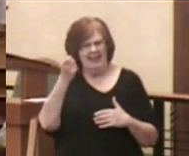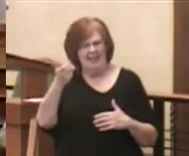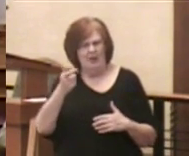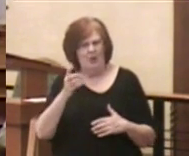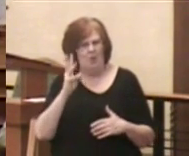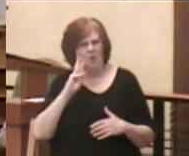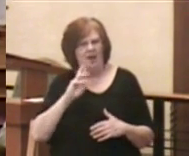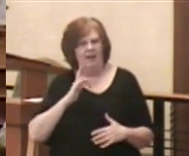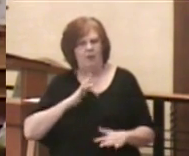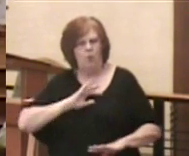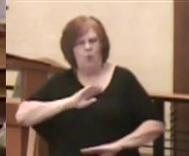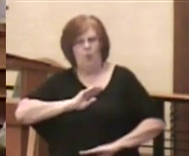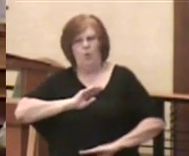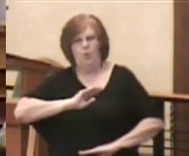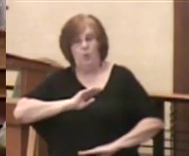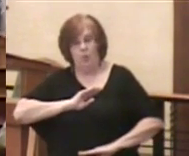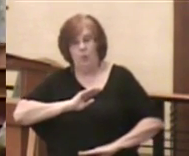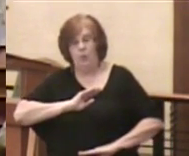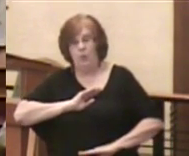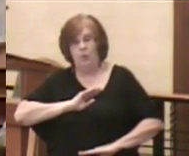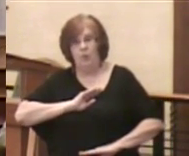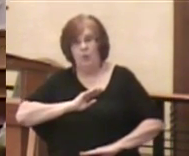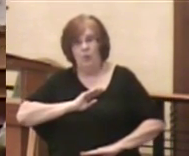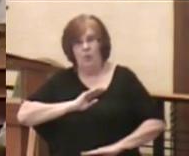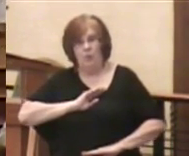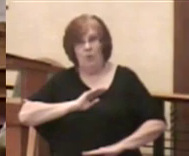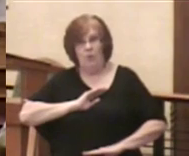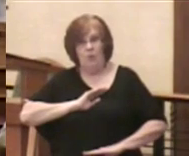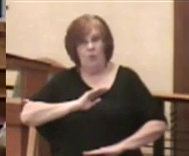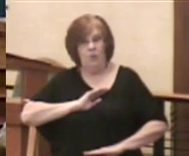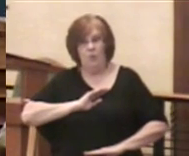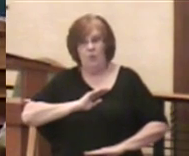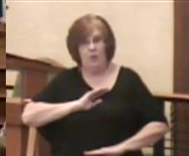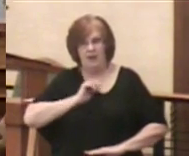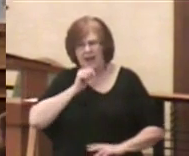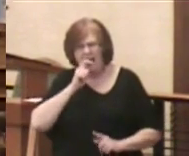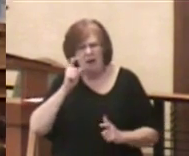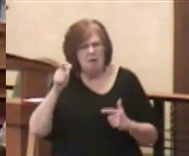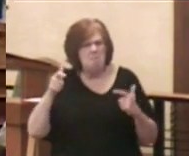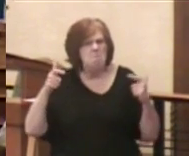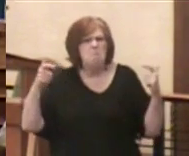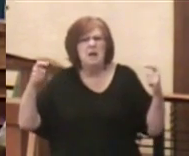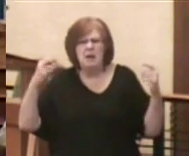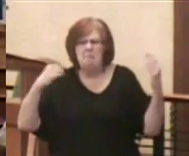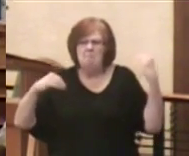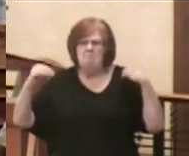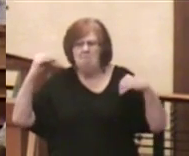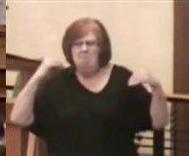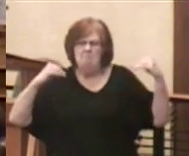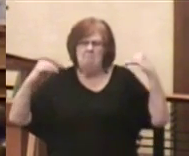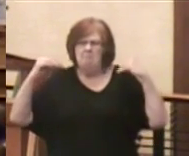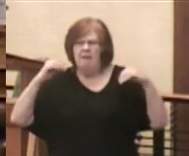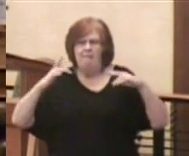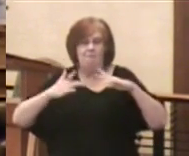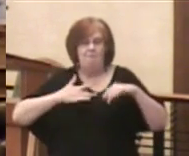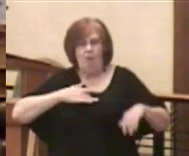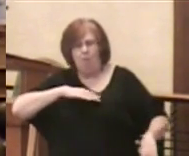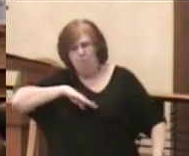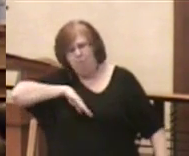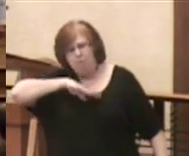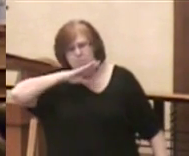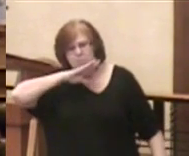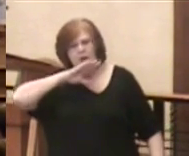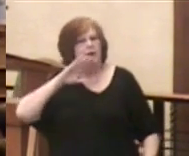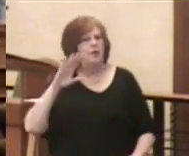satisfied. This is not an extravagant meal that fills us up until we feel stuffed. No, we